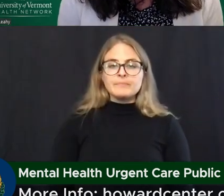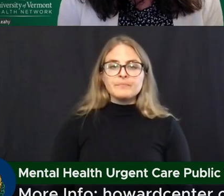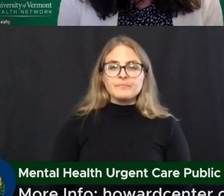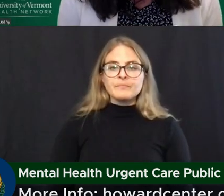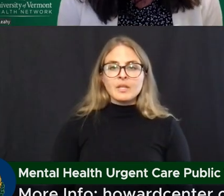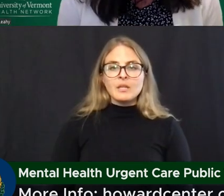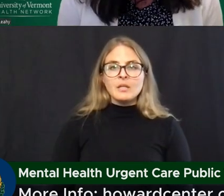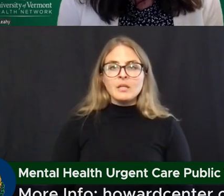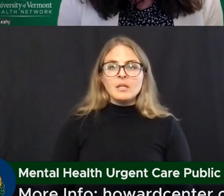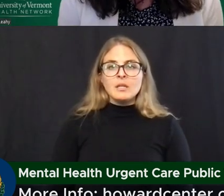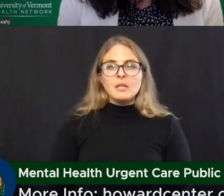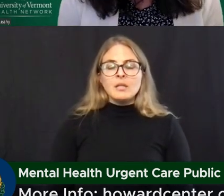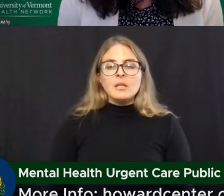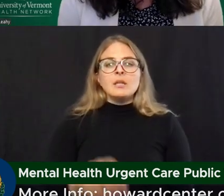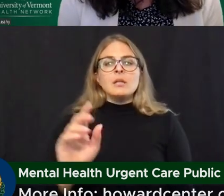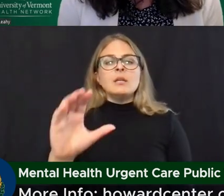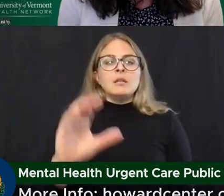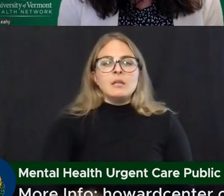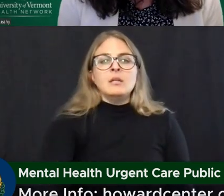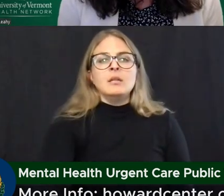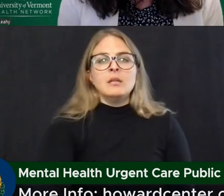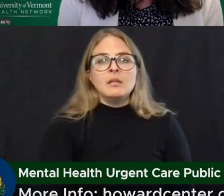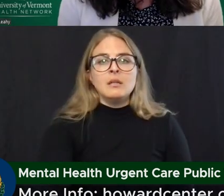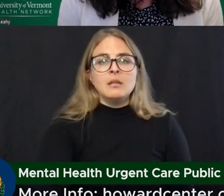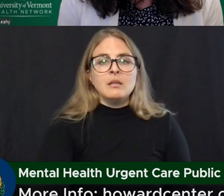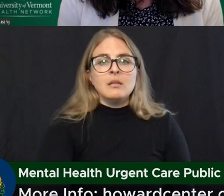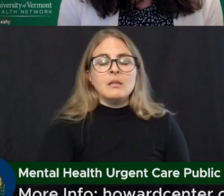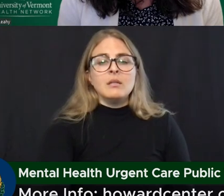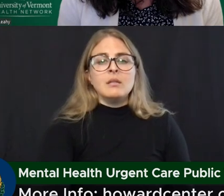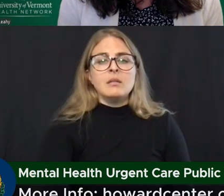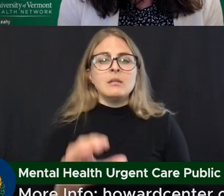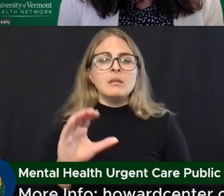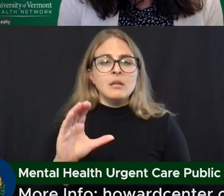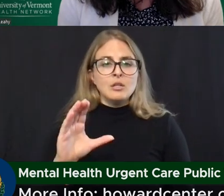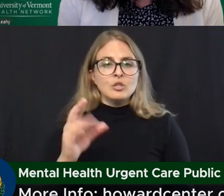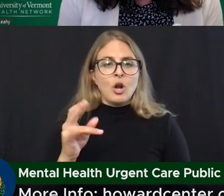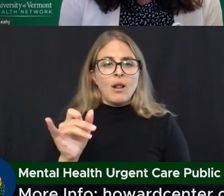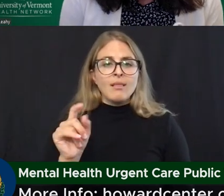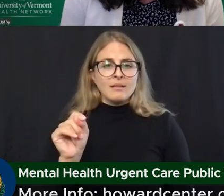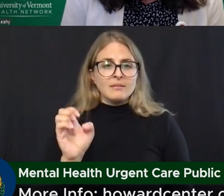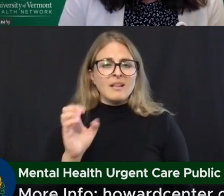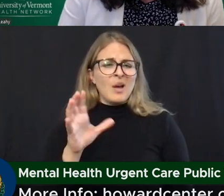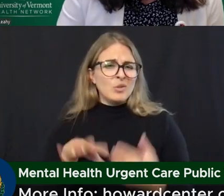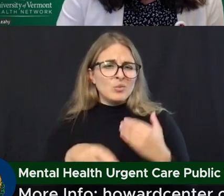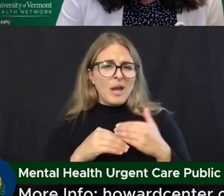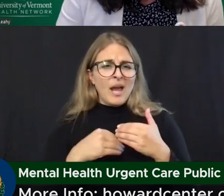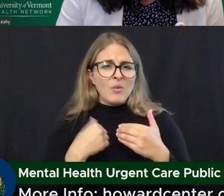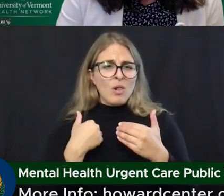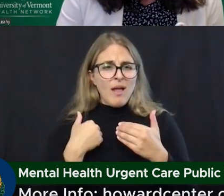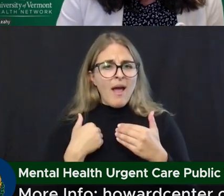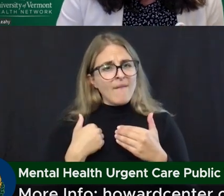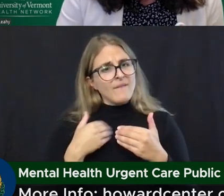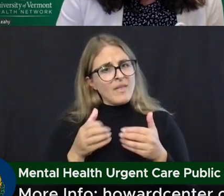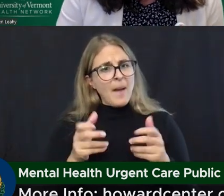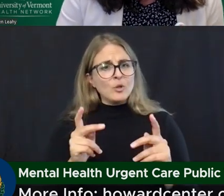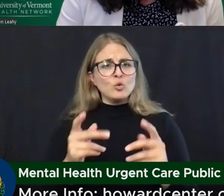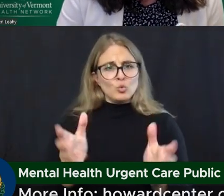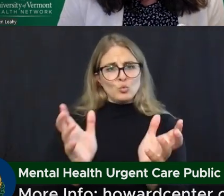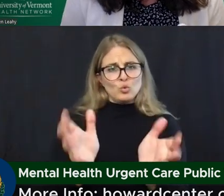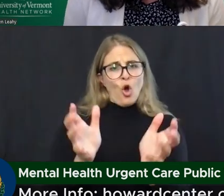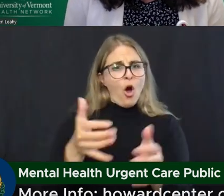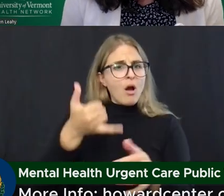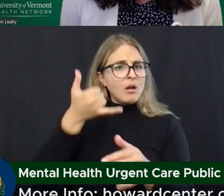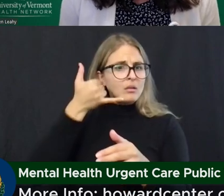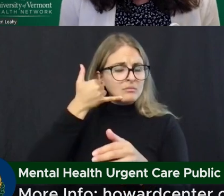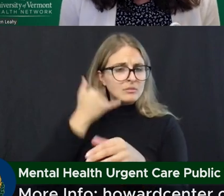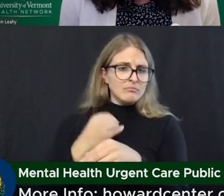I just want to add that we'll have the ability for consultation by phone with partners in the emergency department to